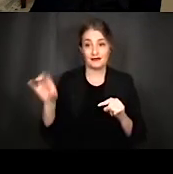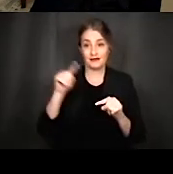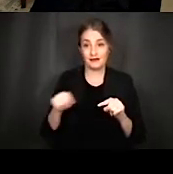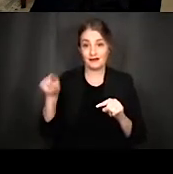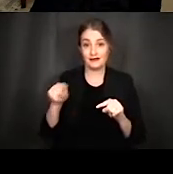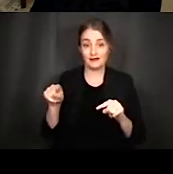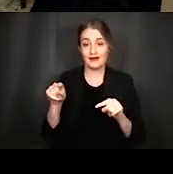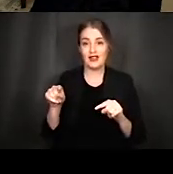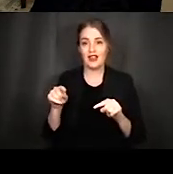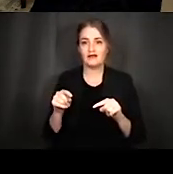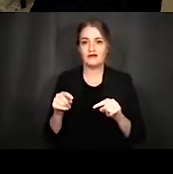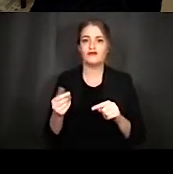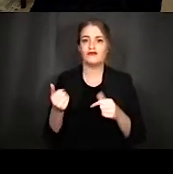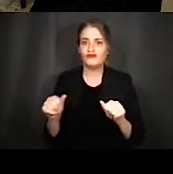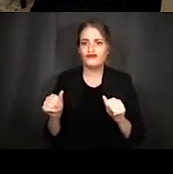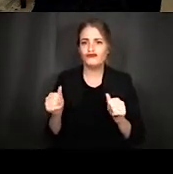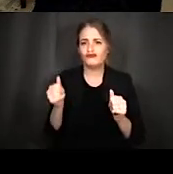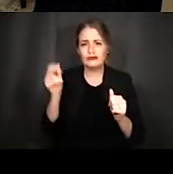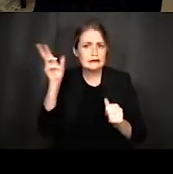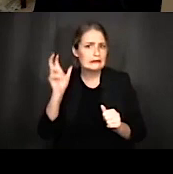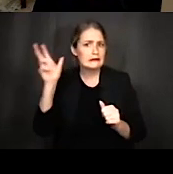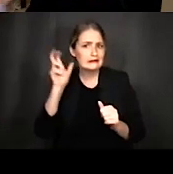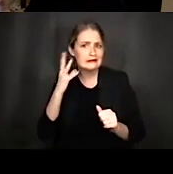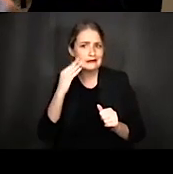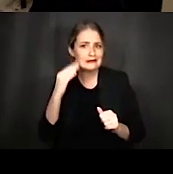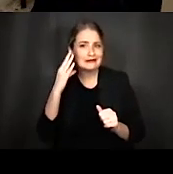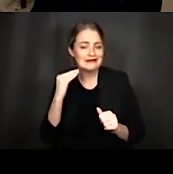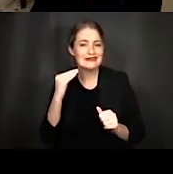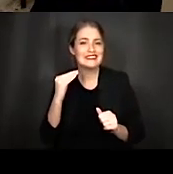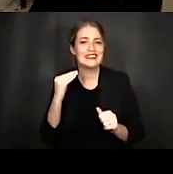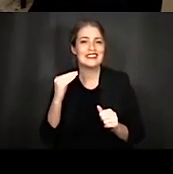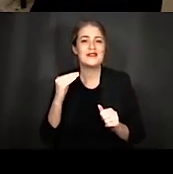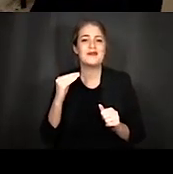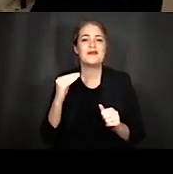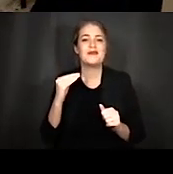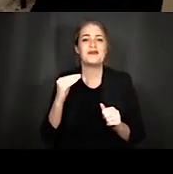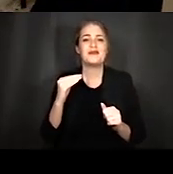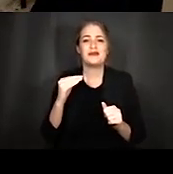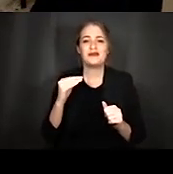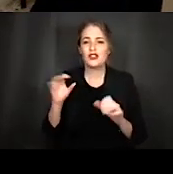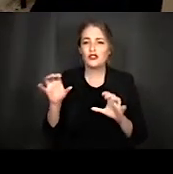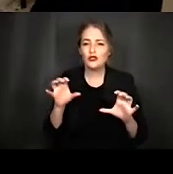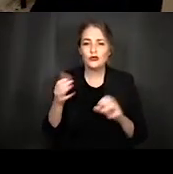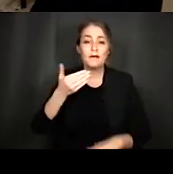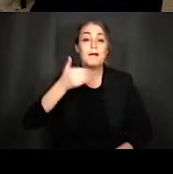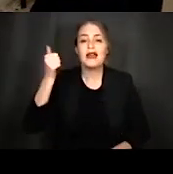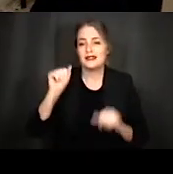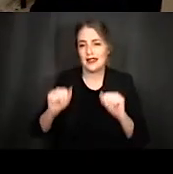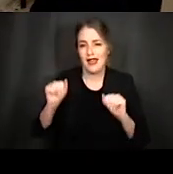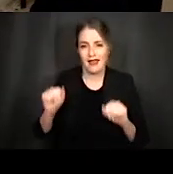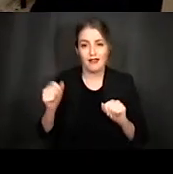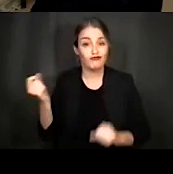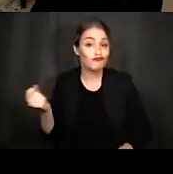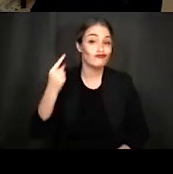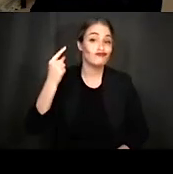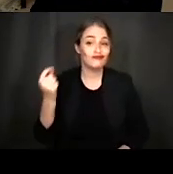ensure that our listening experience or surfing experience in this particular case is going to be the best that it can be. And